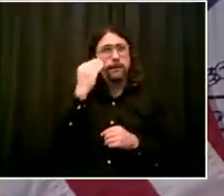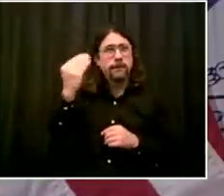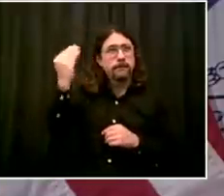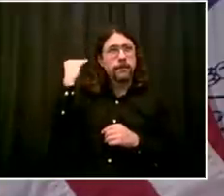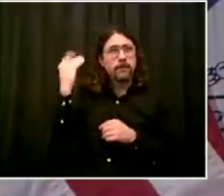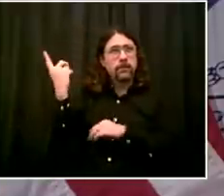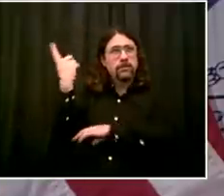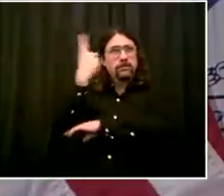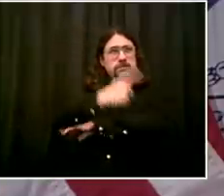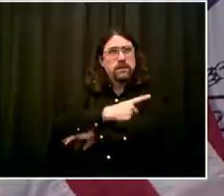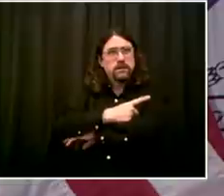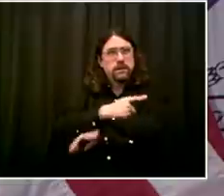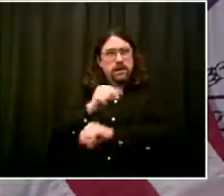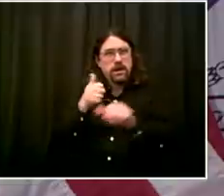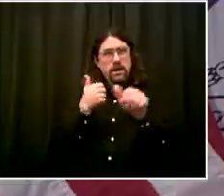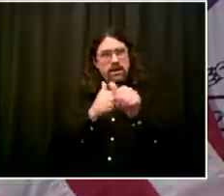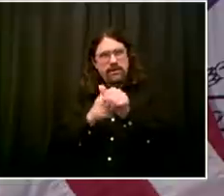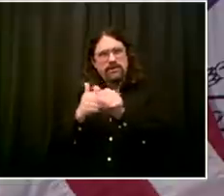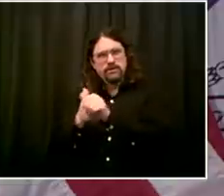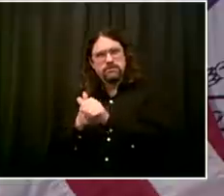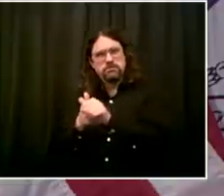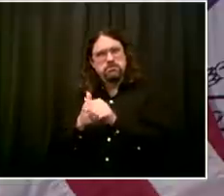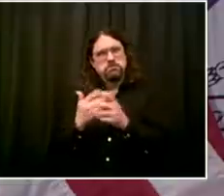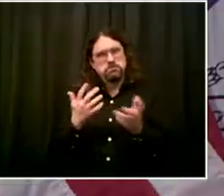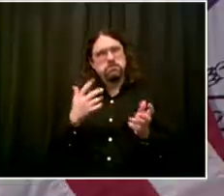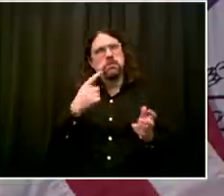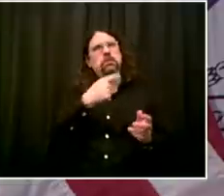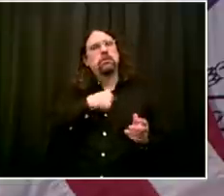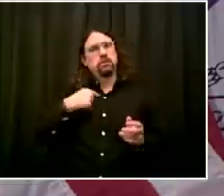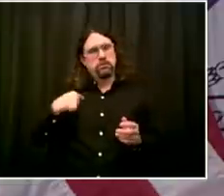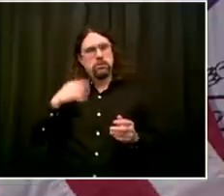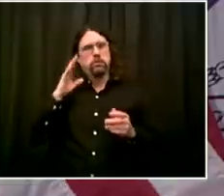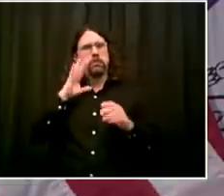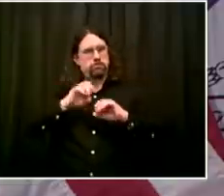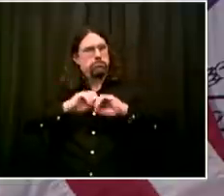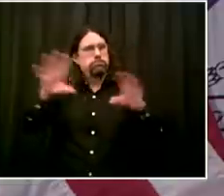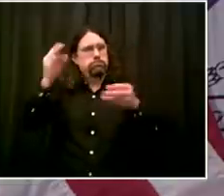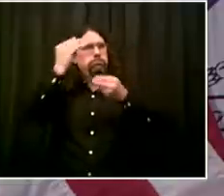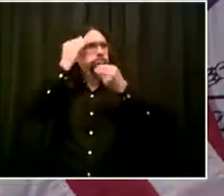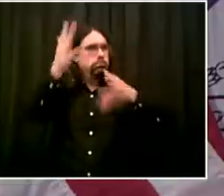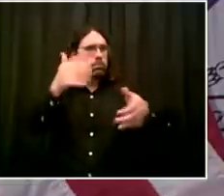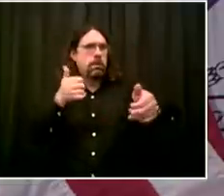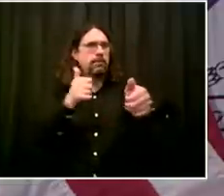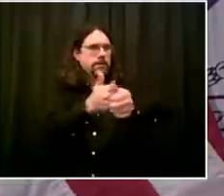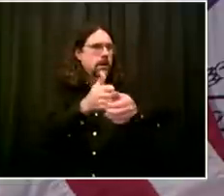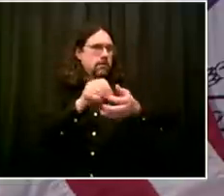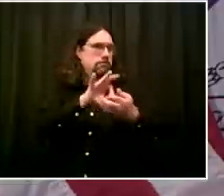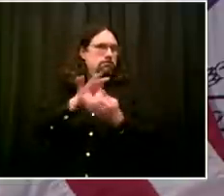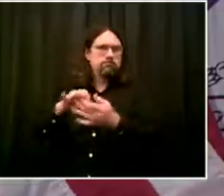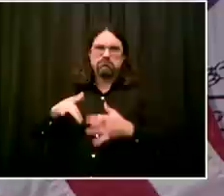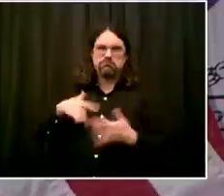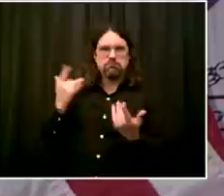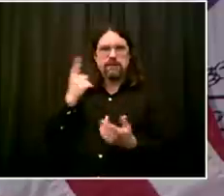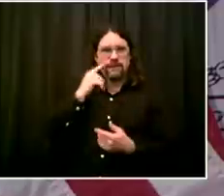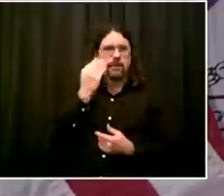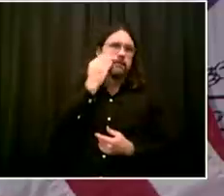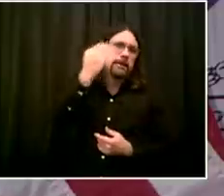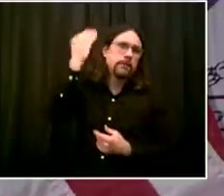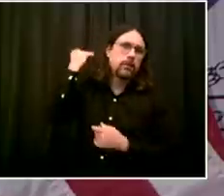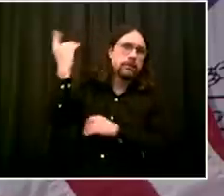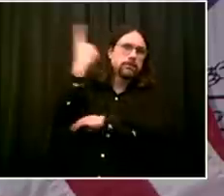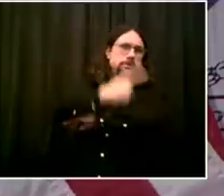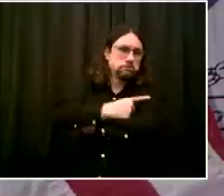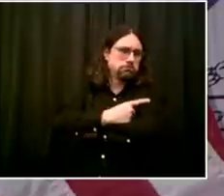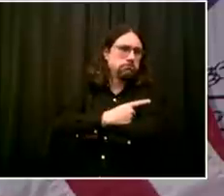prepare for the Memorial Day weekend. And on the indicator, I think you make a really important point. And, uh, Matt, you,